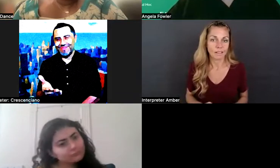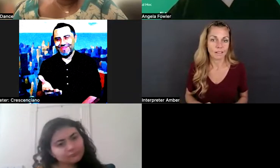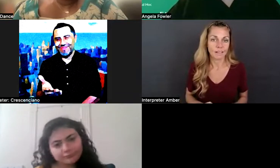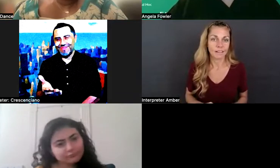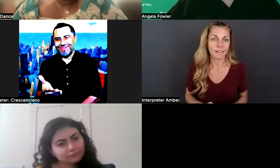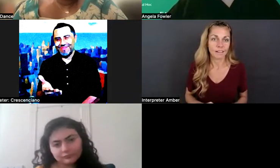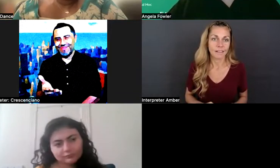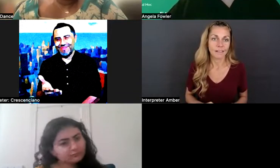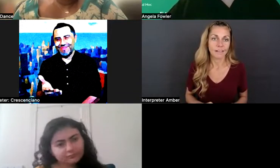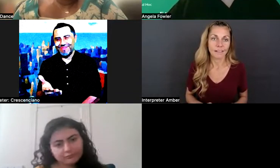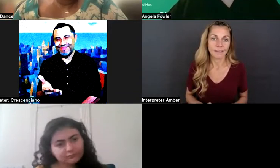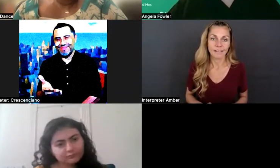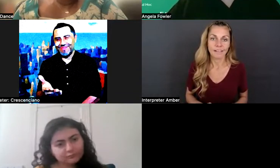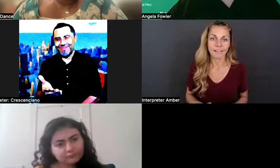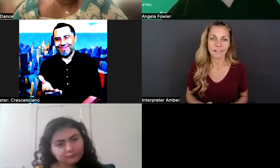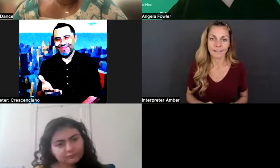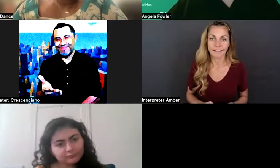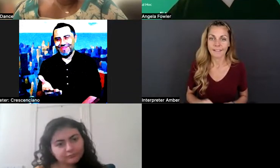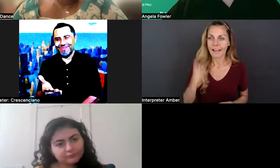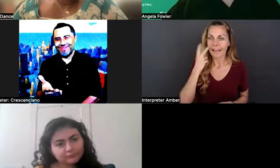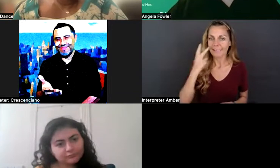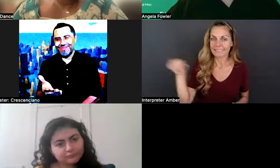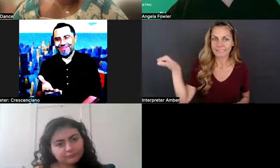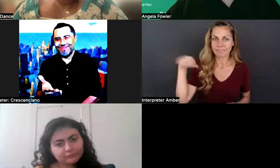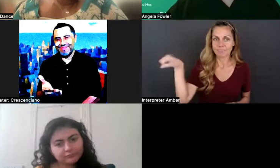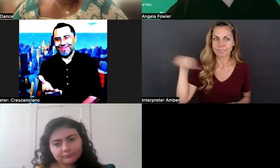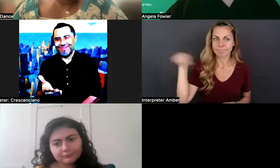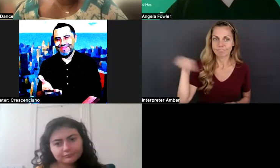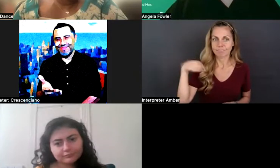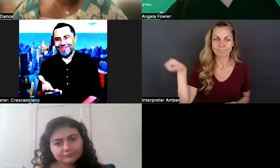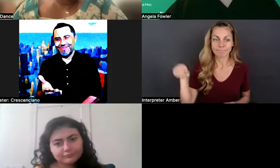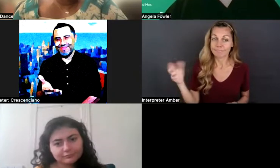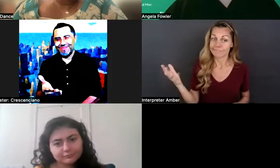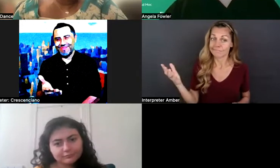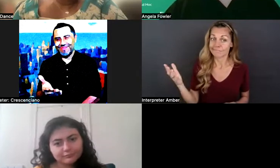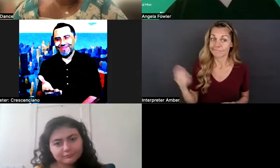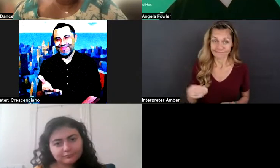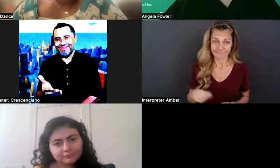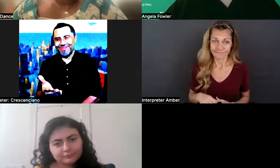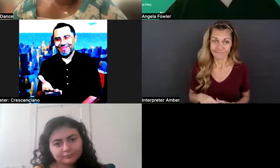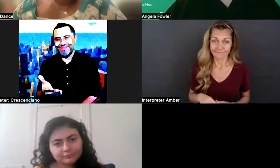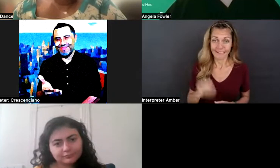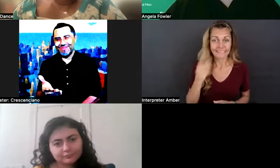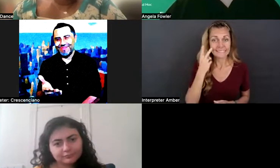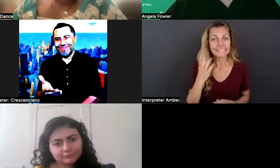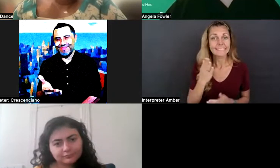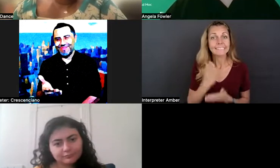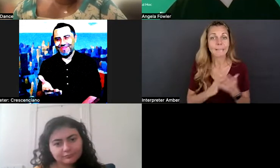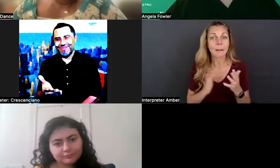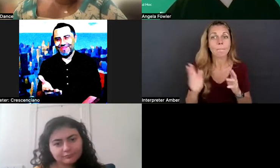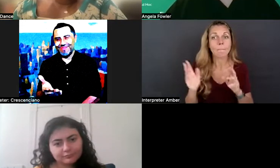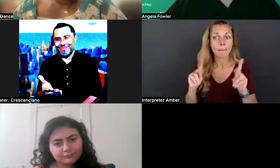Um, I'm seeing some head nods. No. Um, and I see some people in the chat who said they refused,